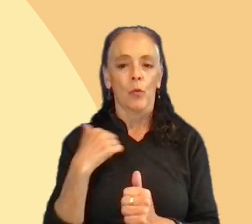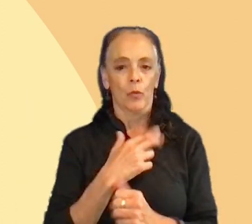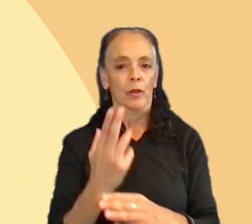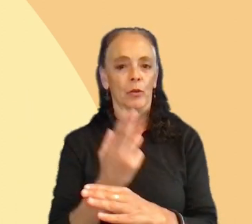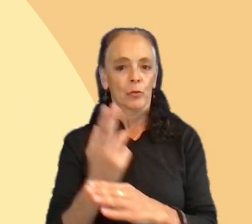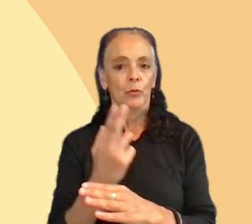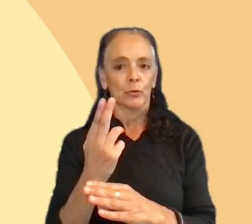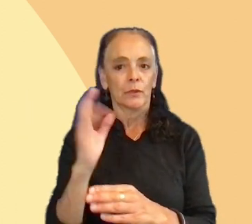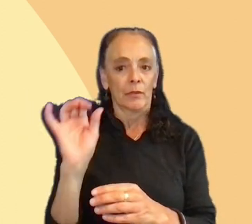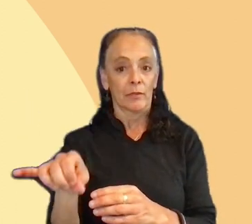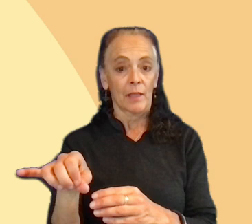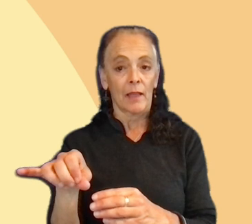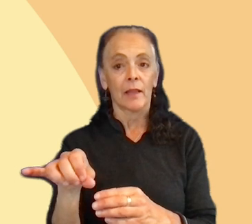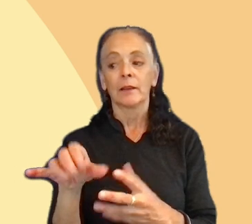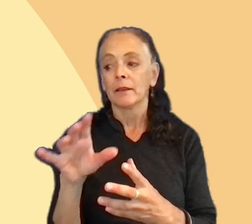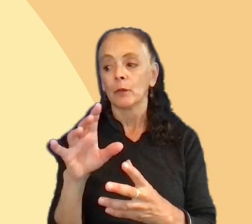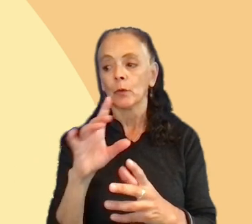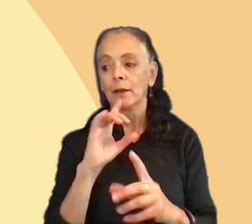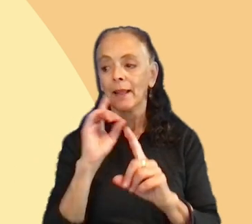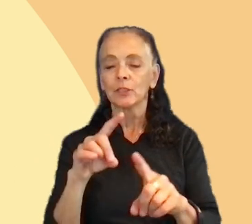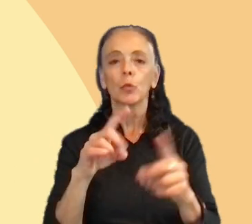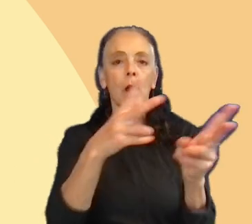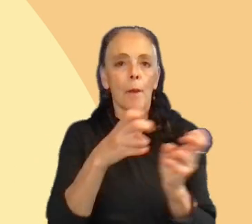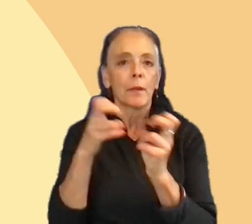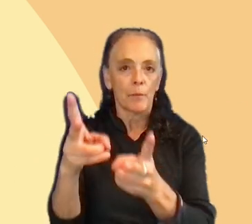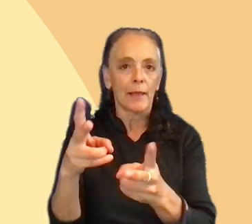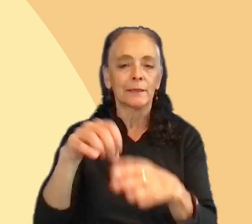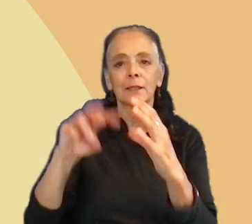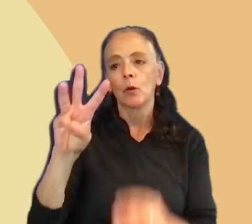answer, copy and paste in the WhatsApp.